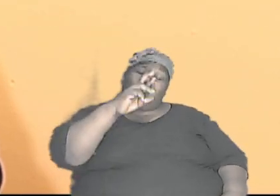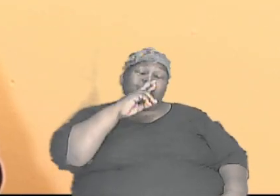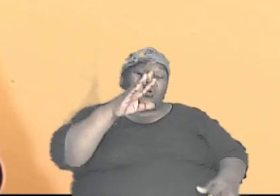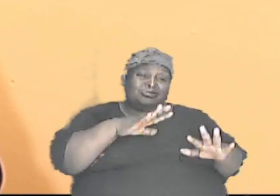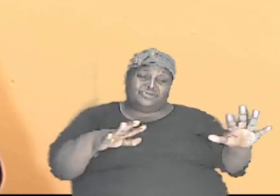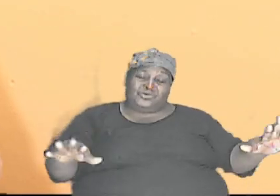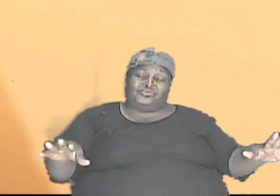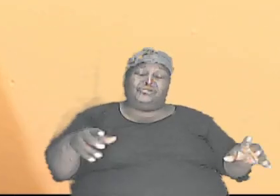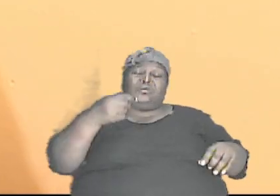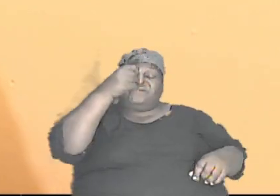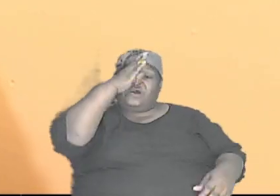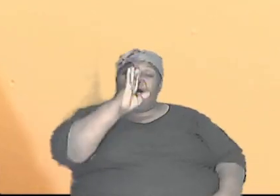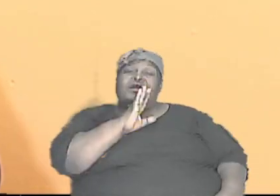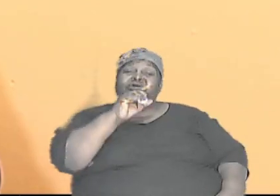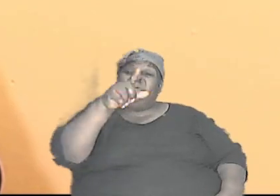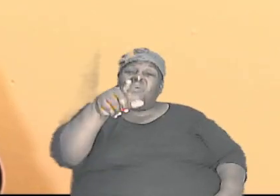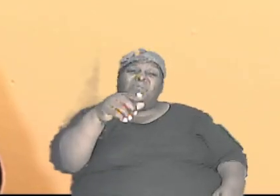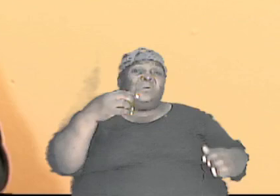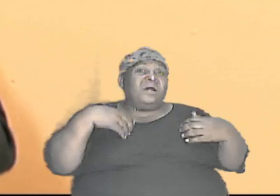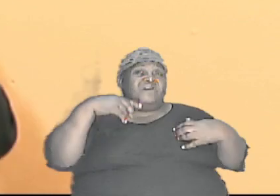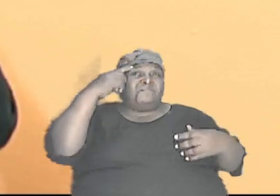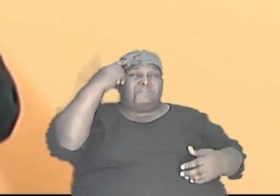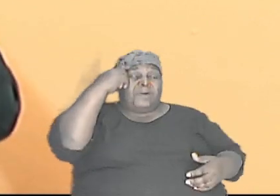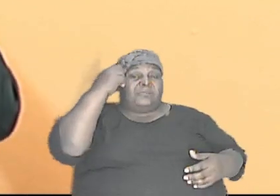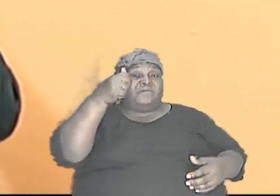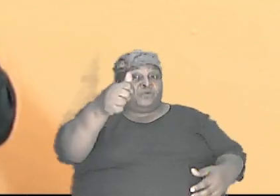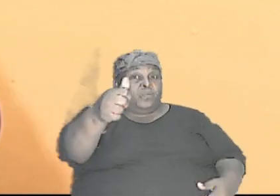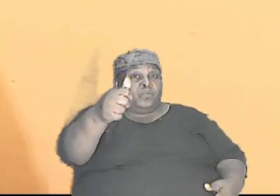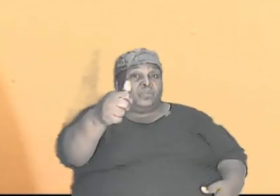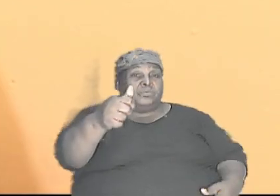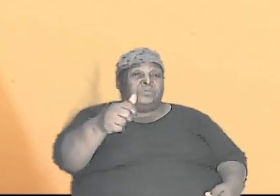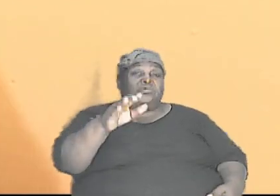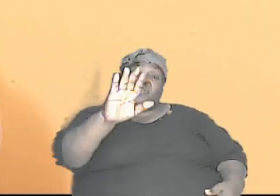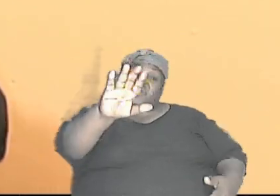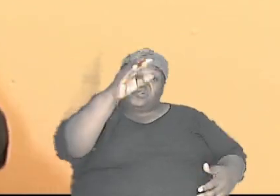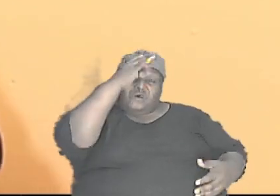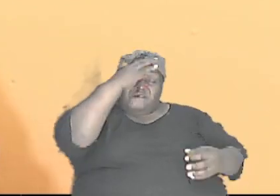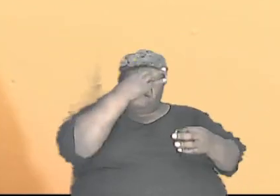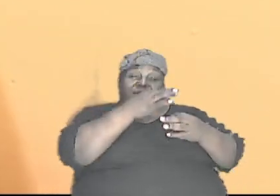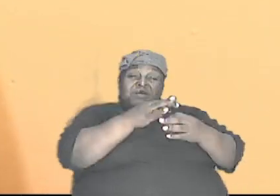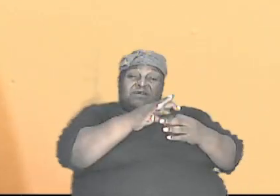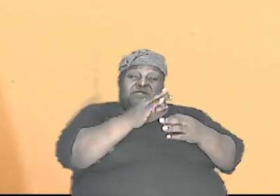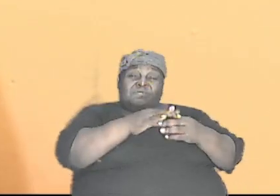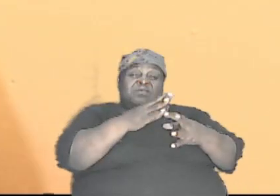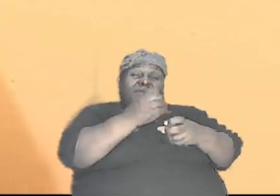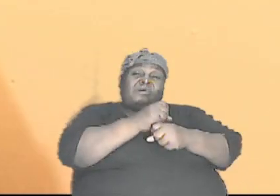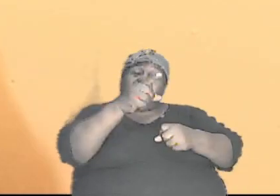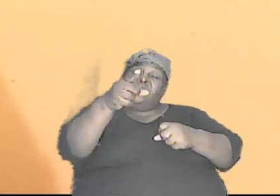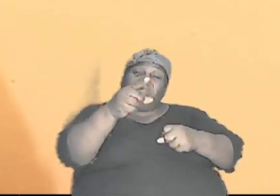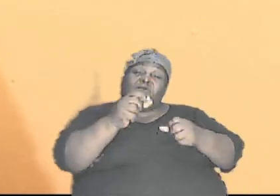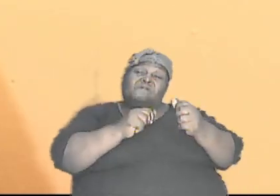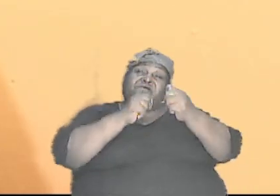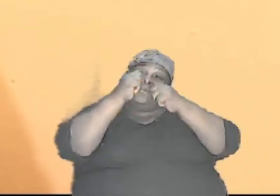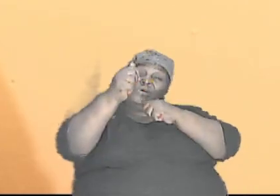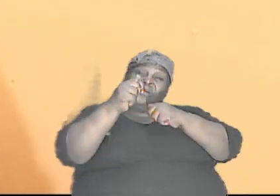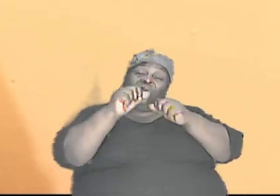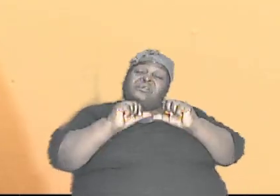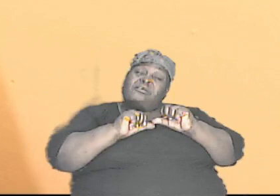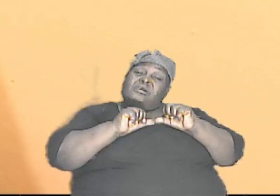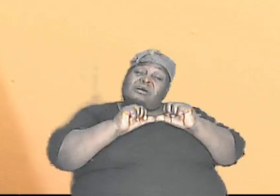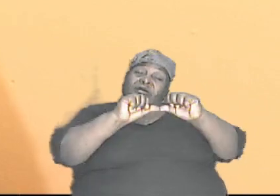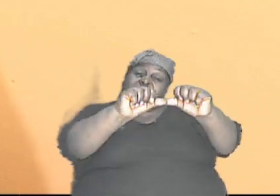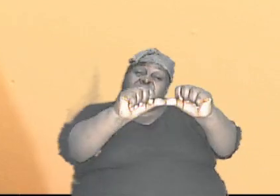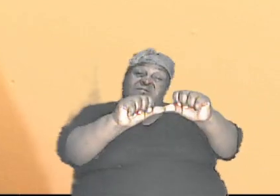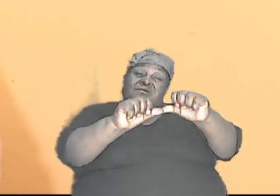most high God you have a mind of your own it is your faith that has taken you this far and you will continue to